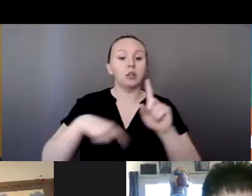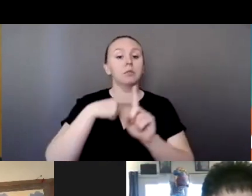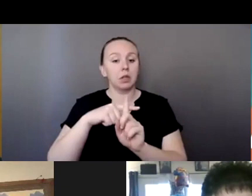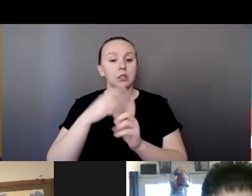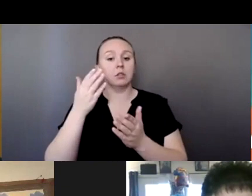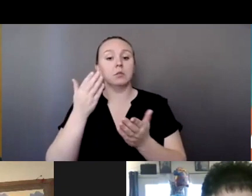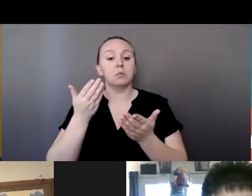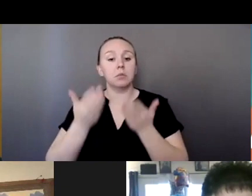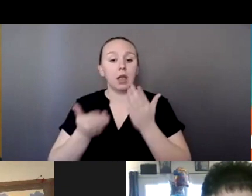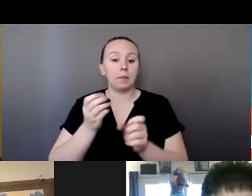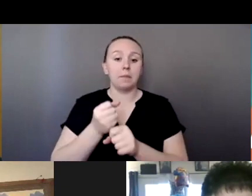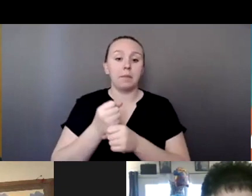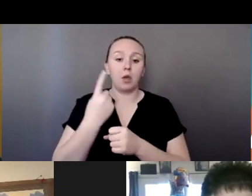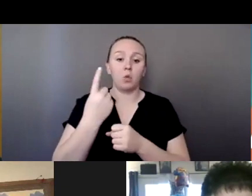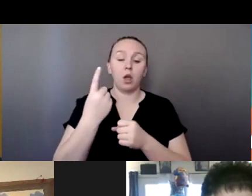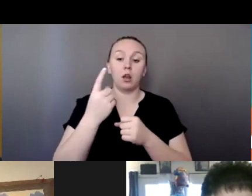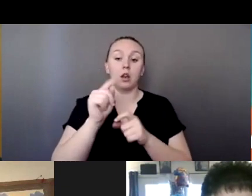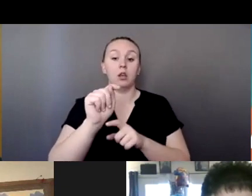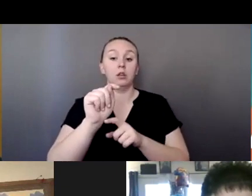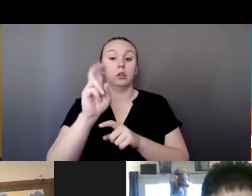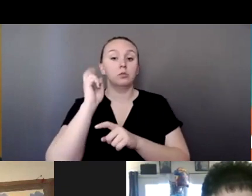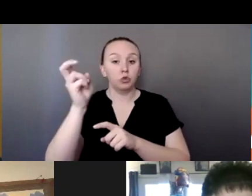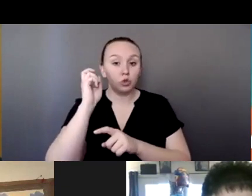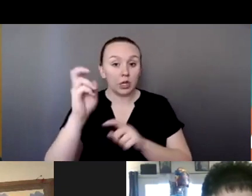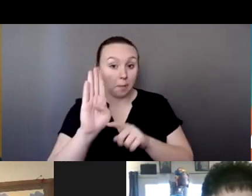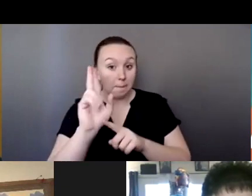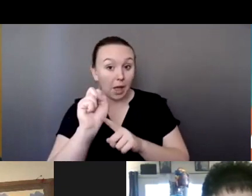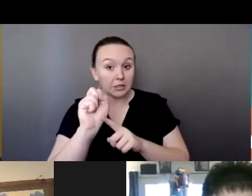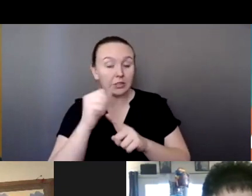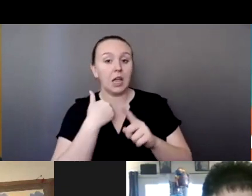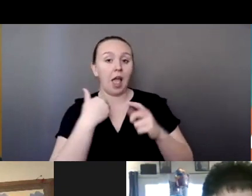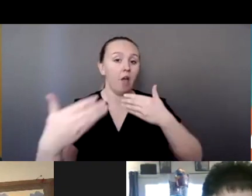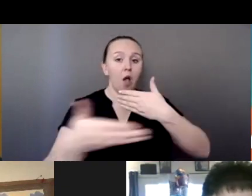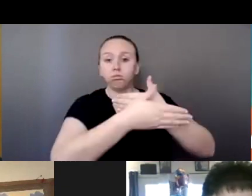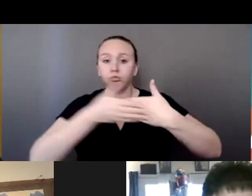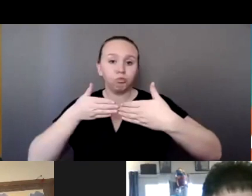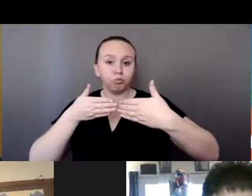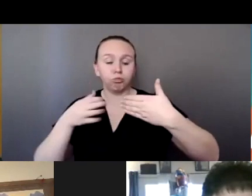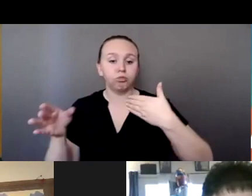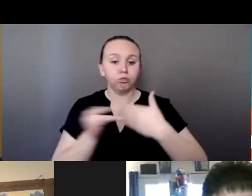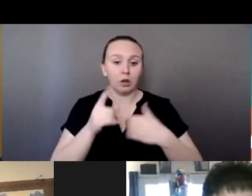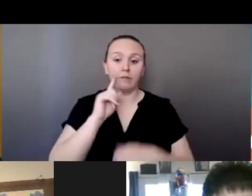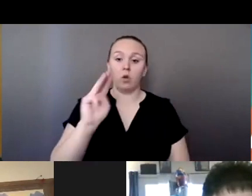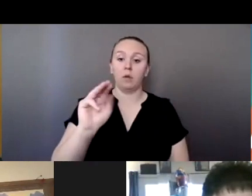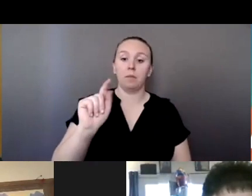one of our transit buses for Matt Bronco, who is currently missing.